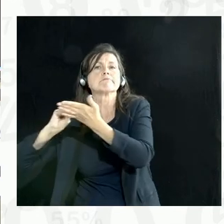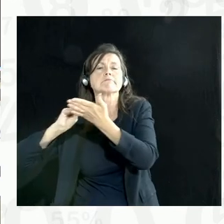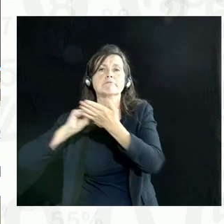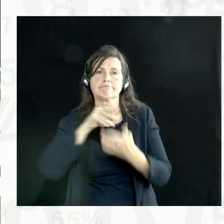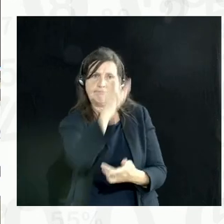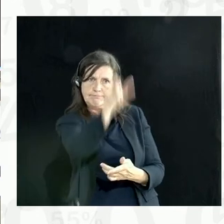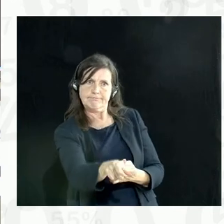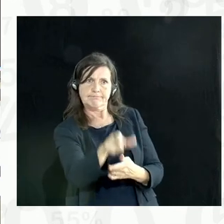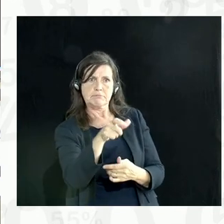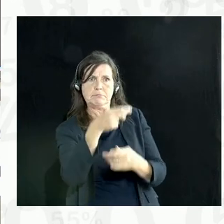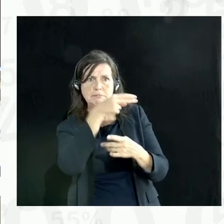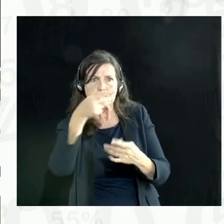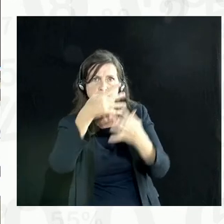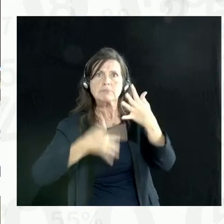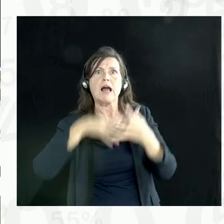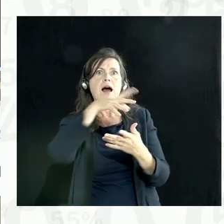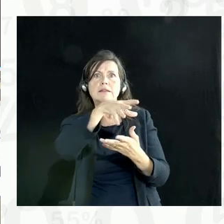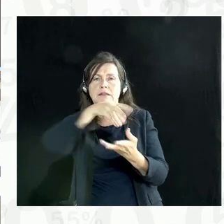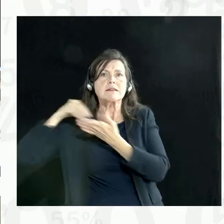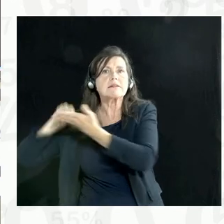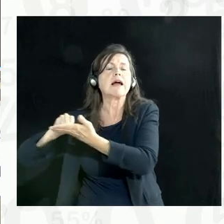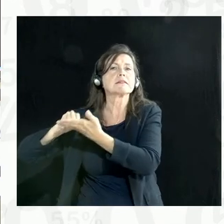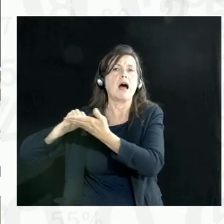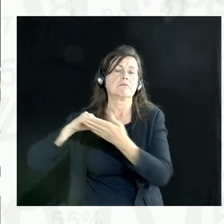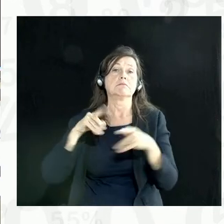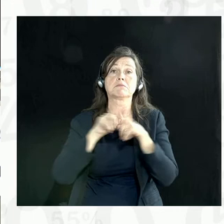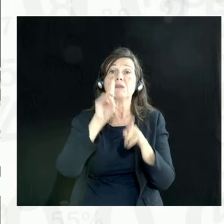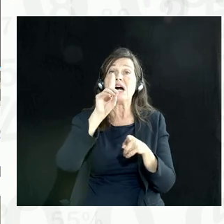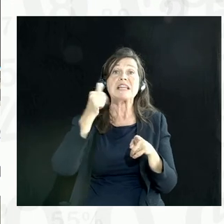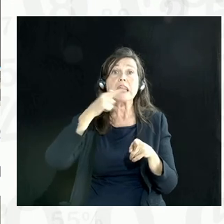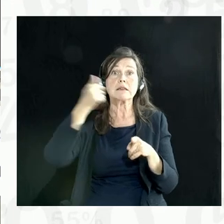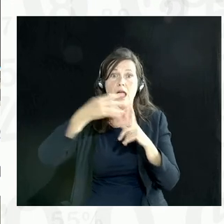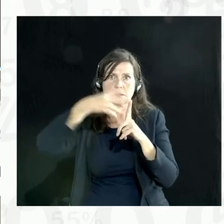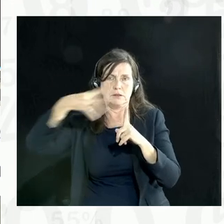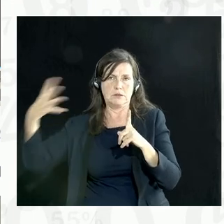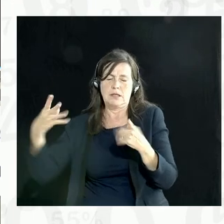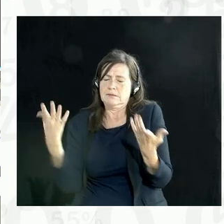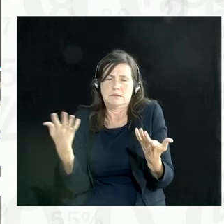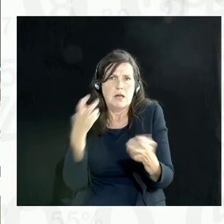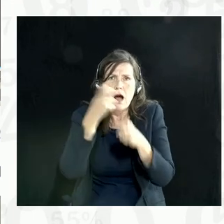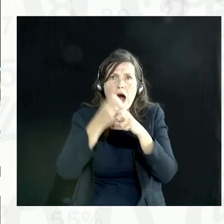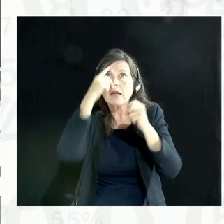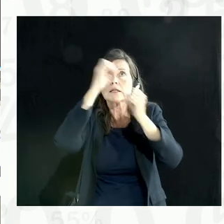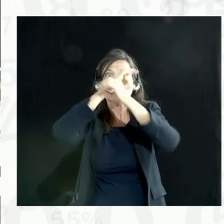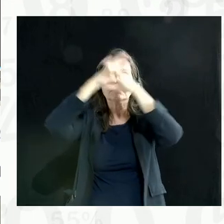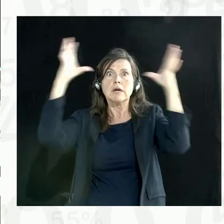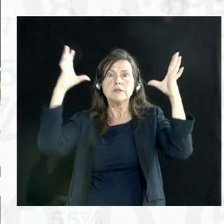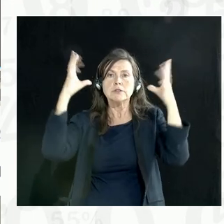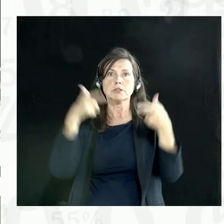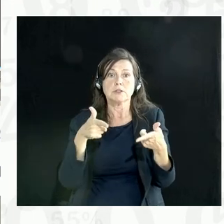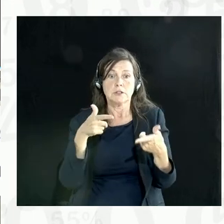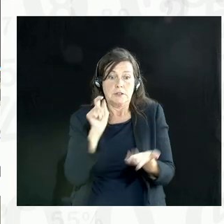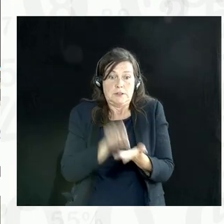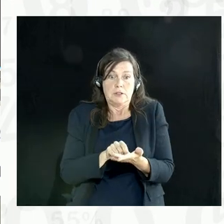when you're really looking at the COVID-19 data sets, for example, it is difficult to imagine the course of knowing about the